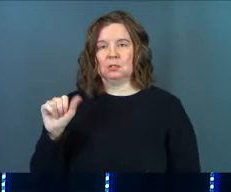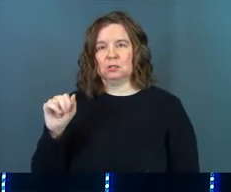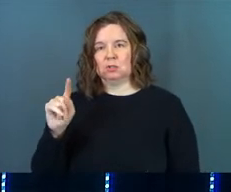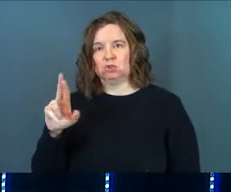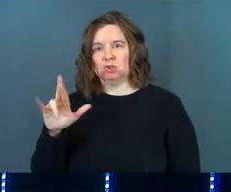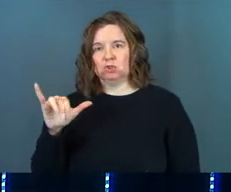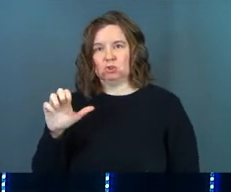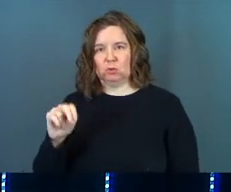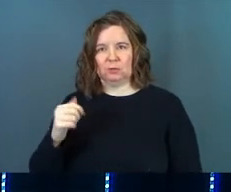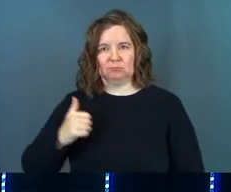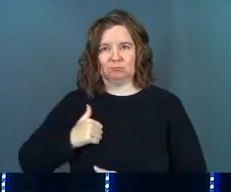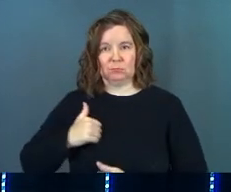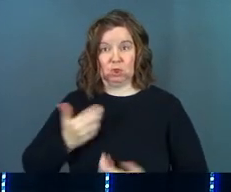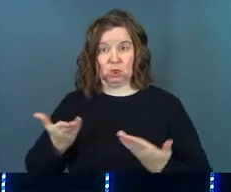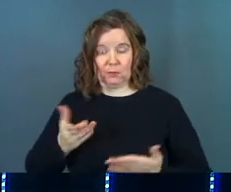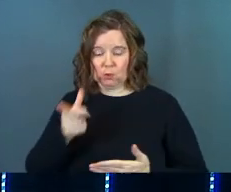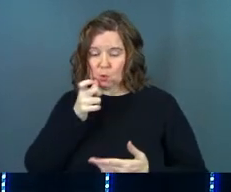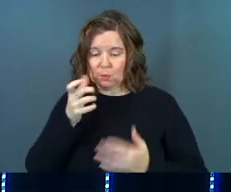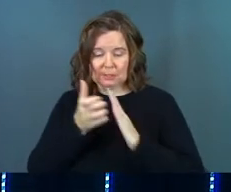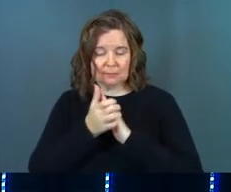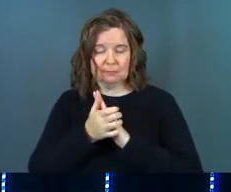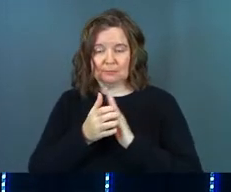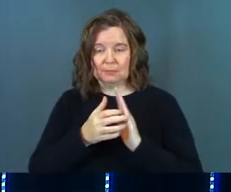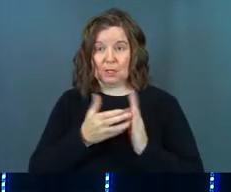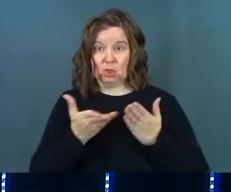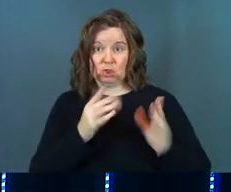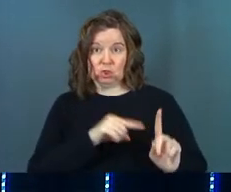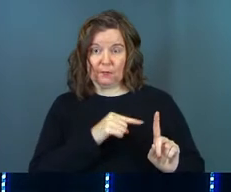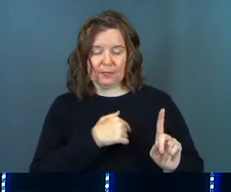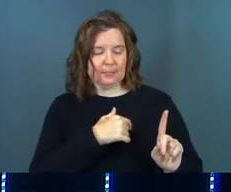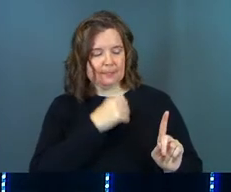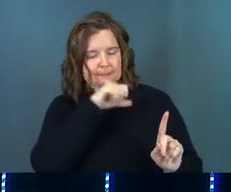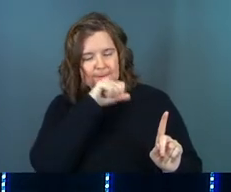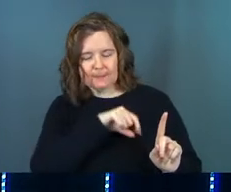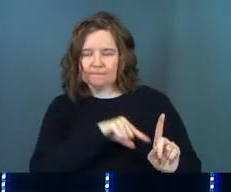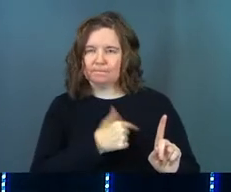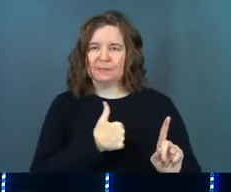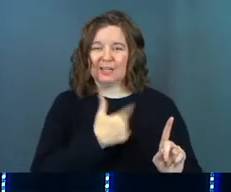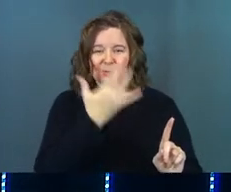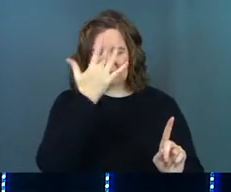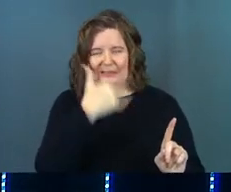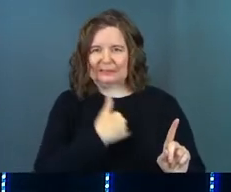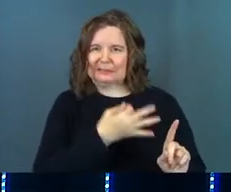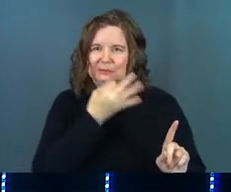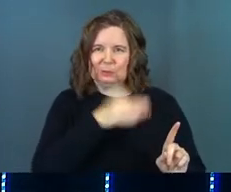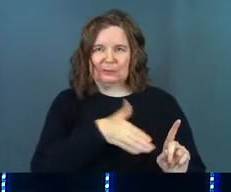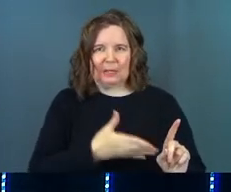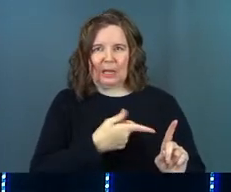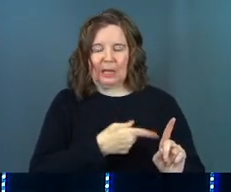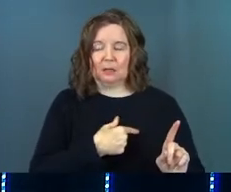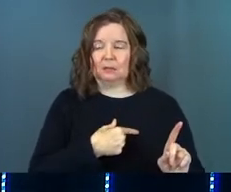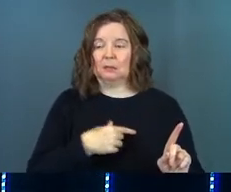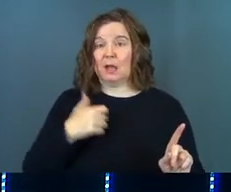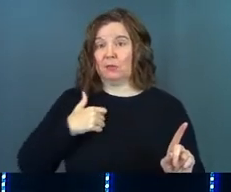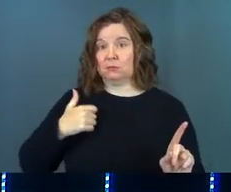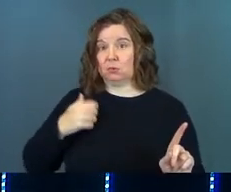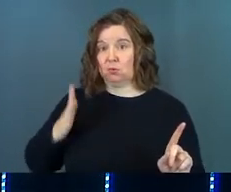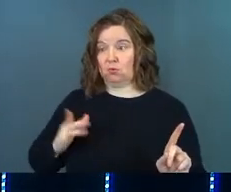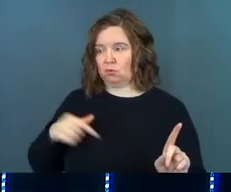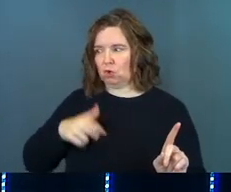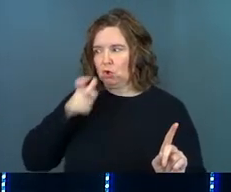whom his master valued highly and he was sick and about to die. And the centurion heard of Jesus